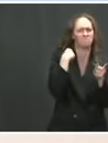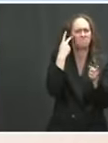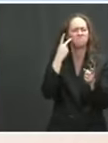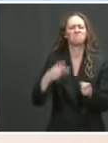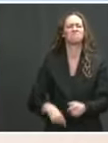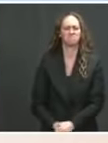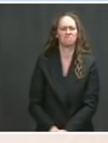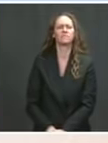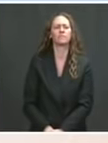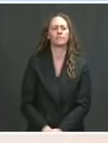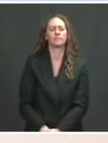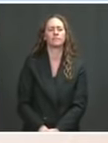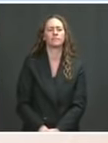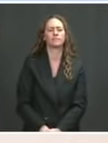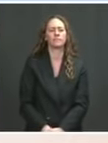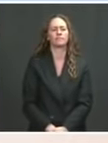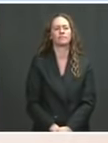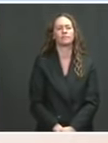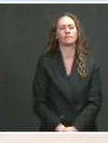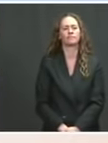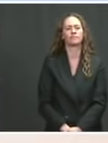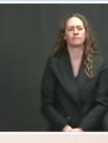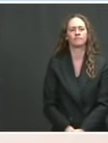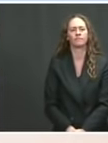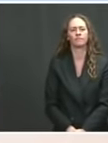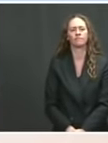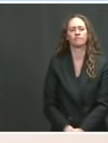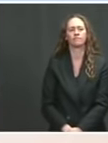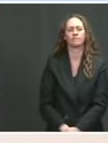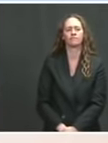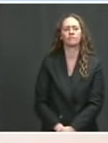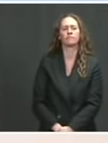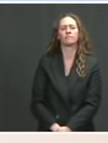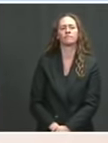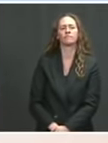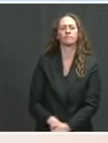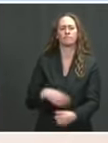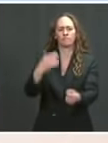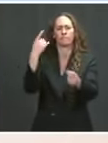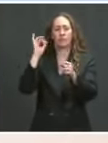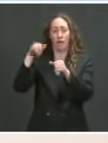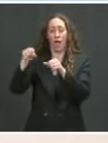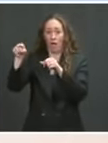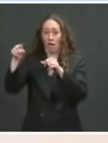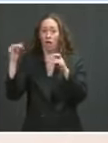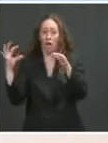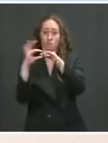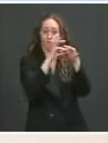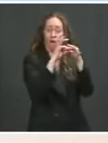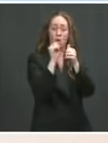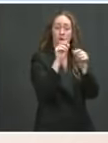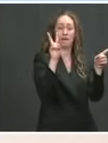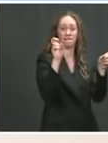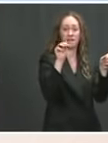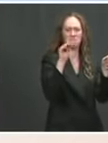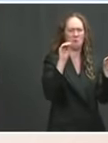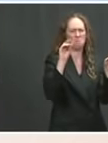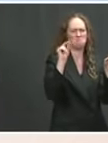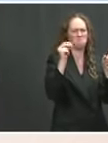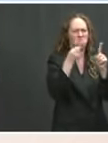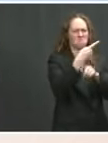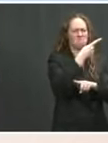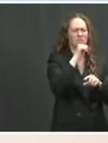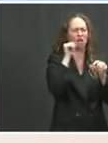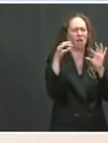there may be, but I would delink it from the Venmo report, which was a very interesting report, because obviously this is something that